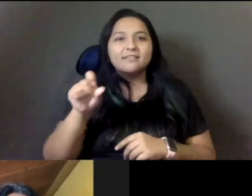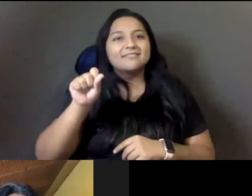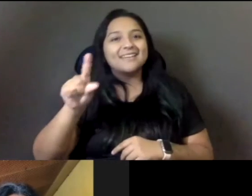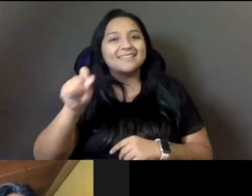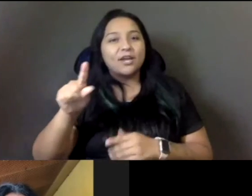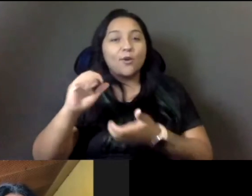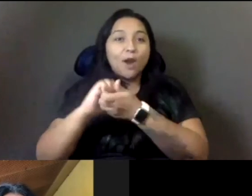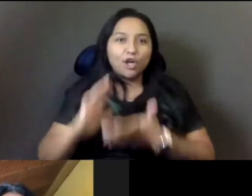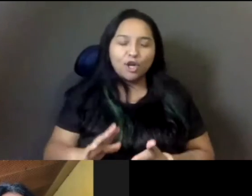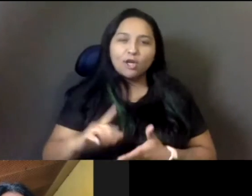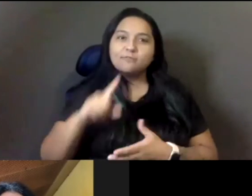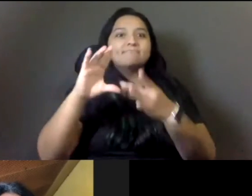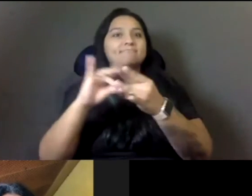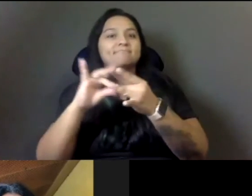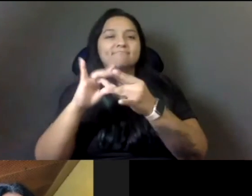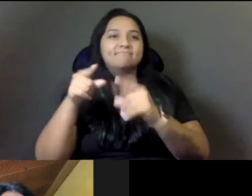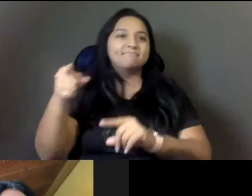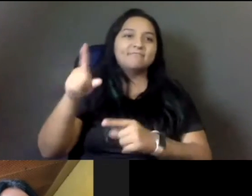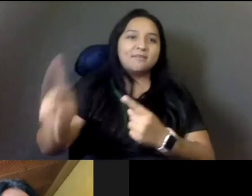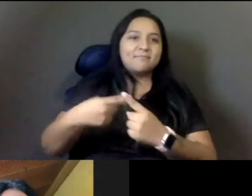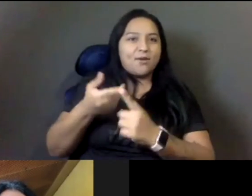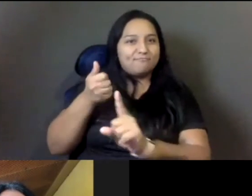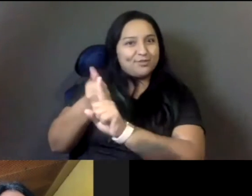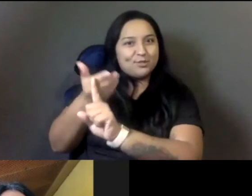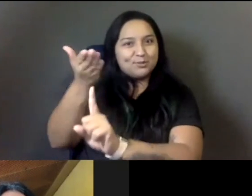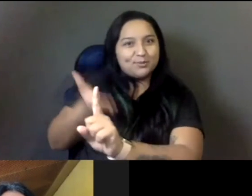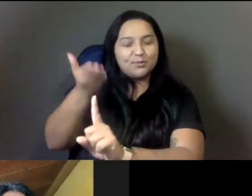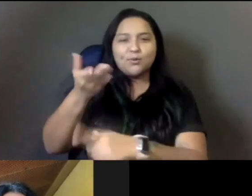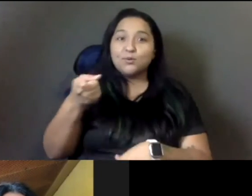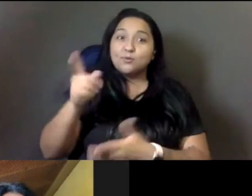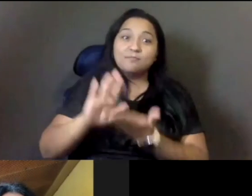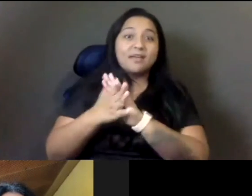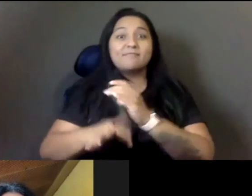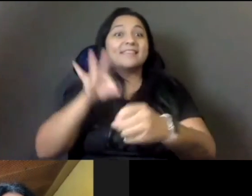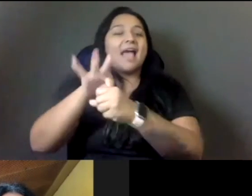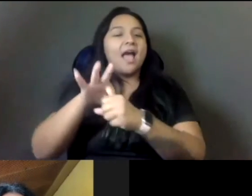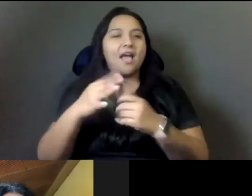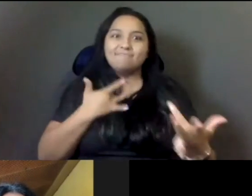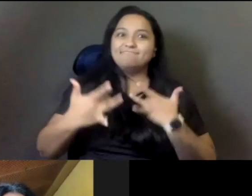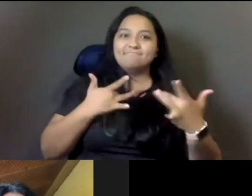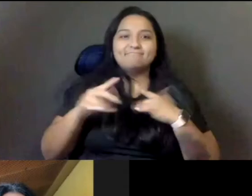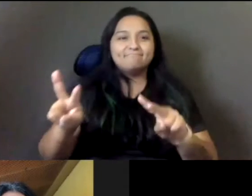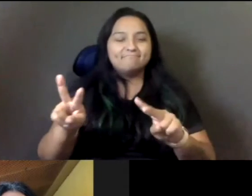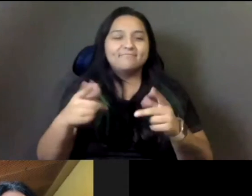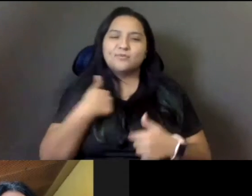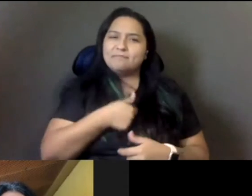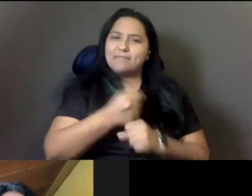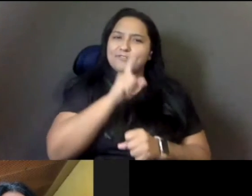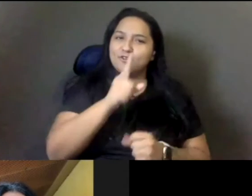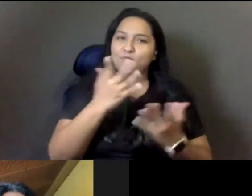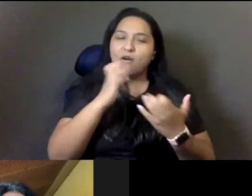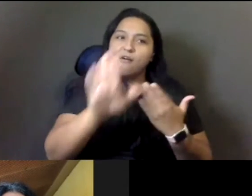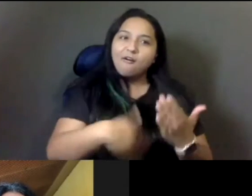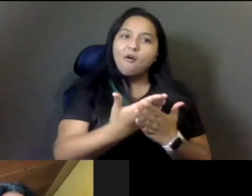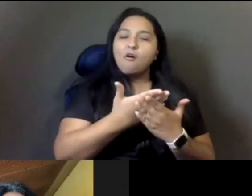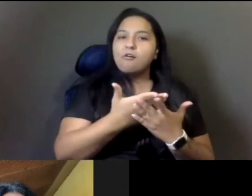when you were elected. Um, and of course we want to, to make sure you have all the tools and resources to govern well. And of course that includes governor Gavin Newsom